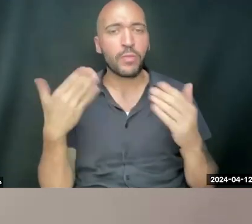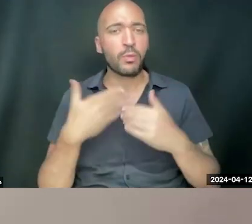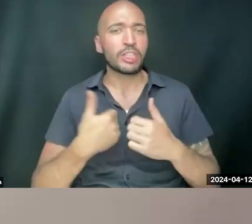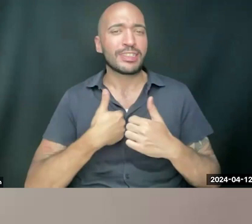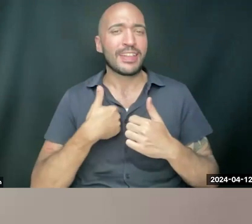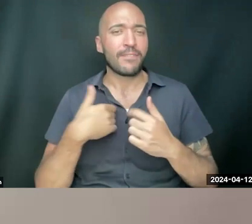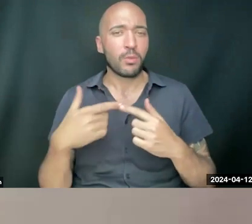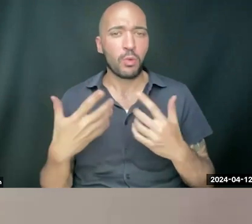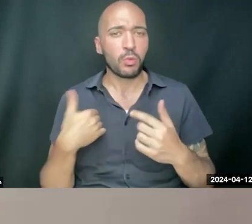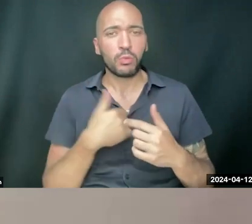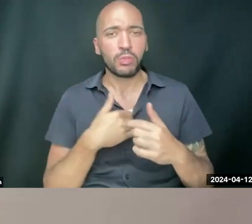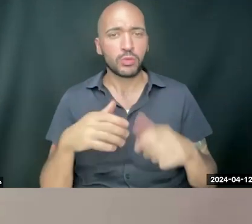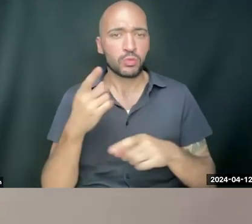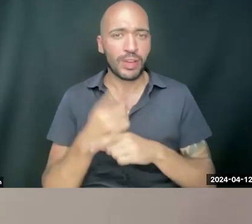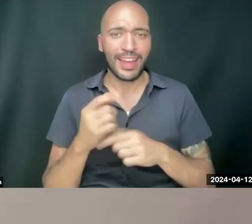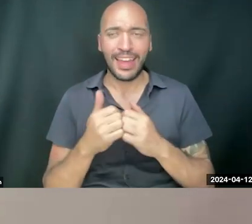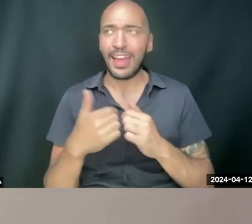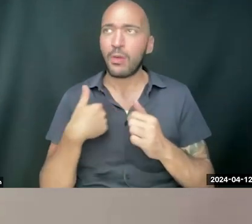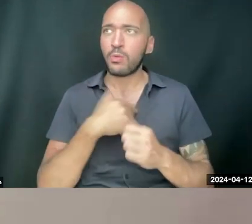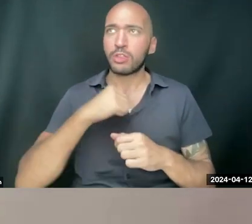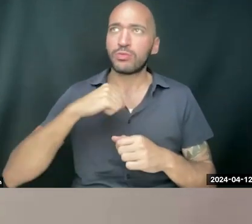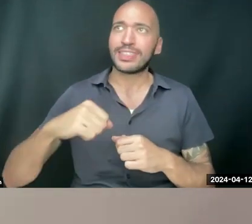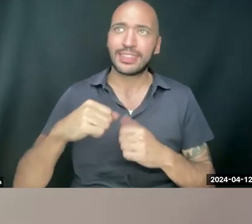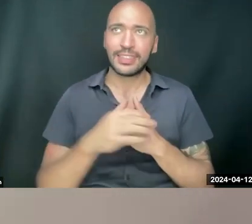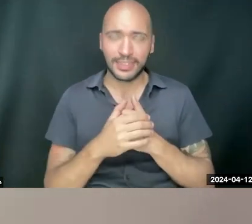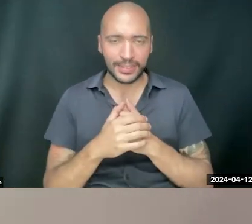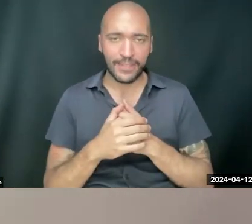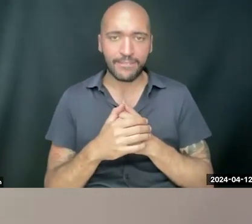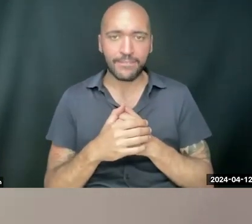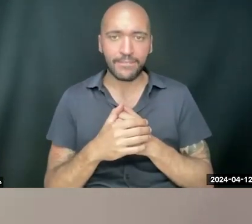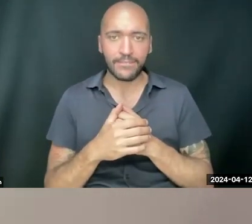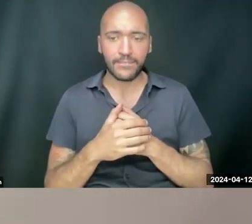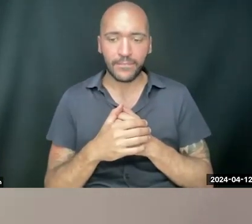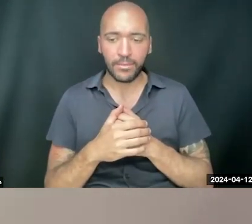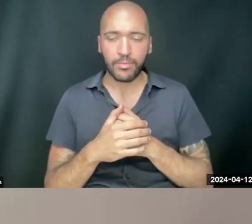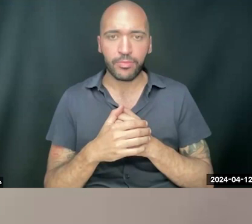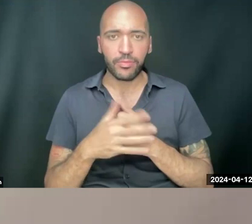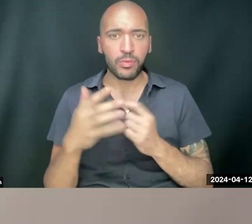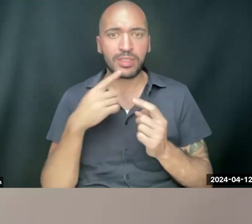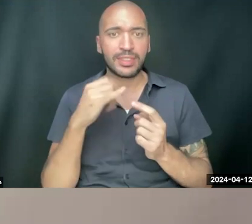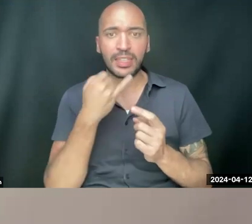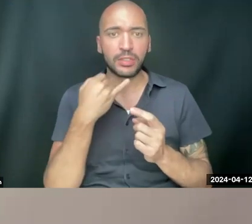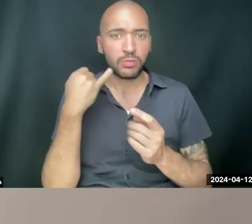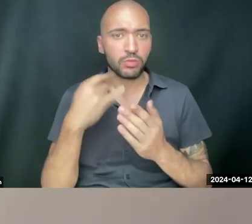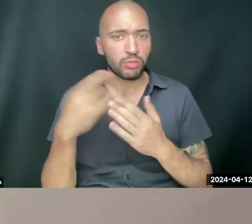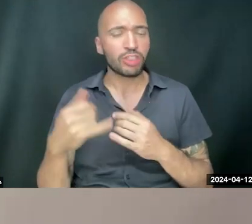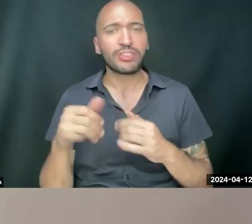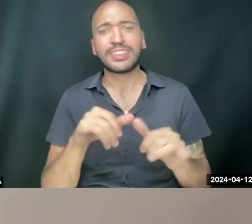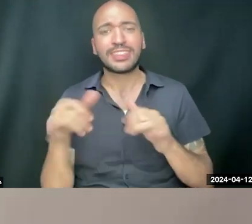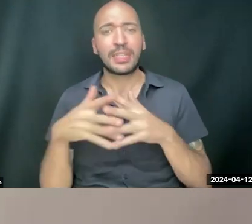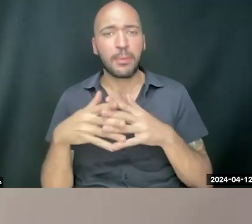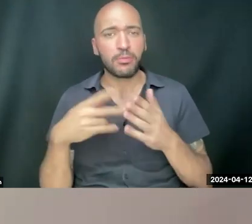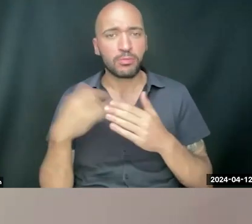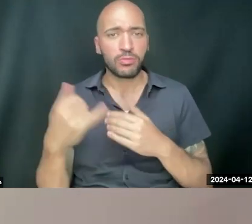what we do right, and how we resist. But I was going to say that the Israeli project, just like the American project,